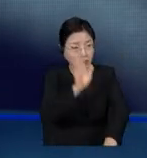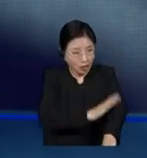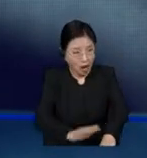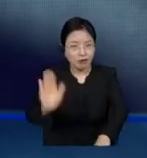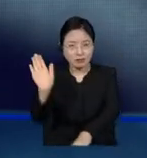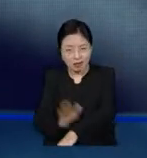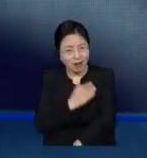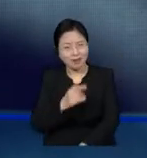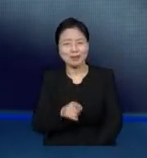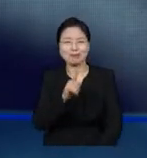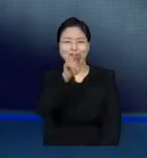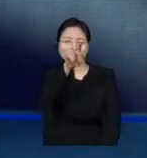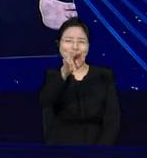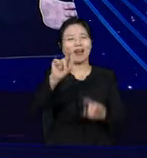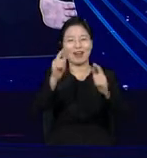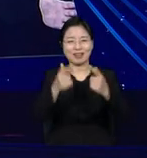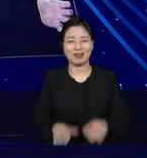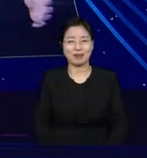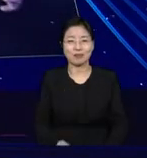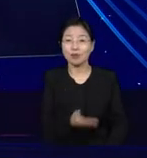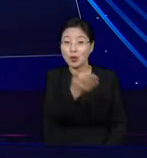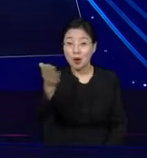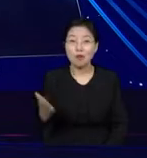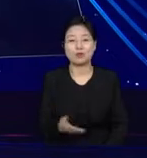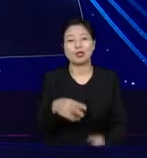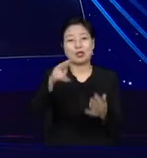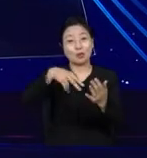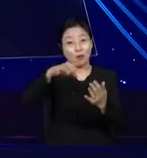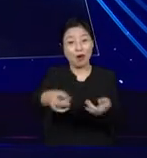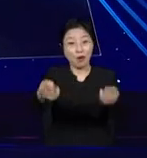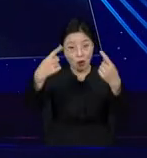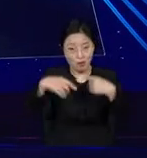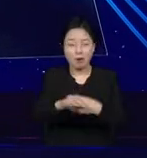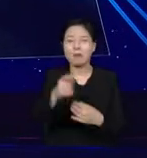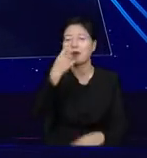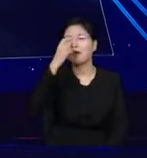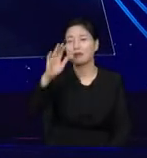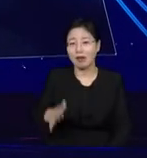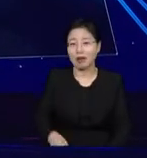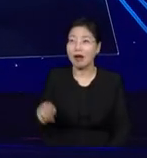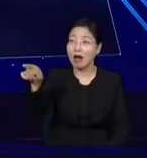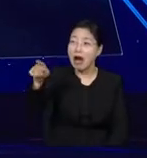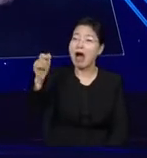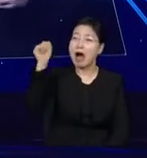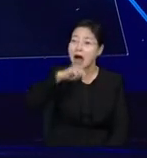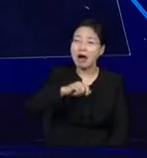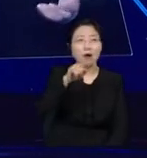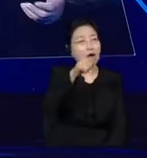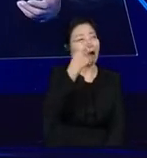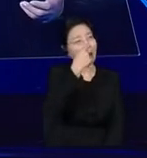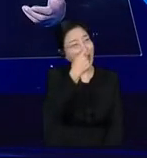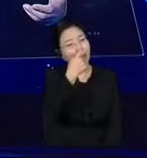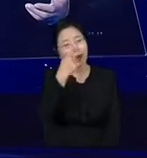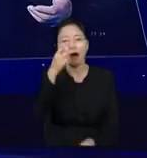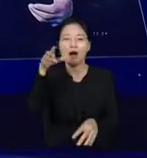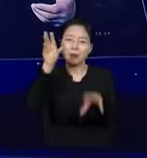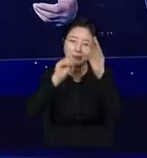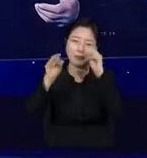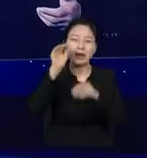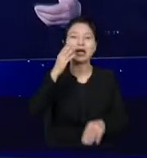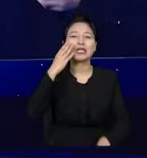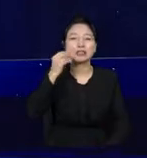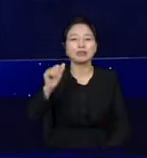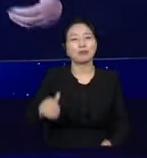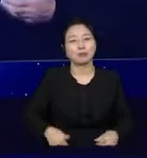Opportunity to learn about other groups in your community, but also to learn about yourself and about a lot of different people that